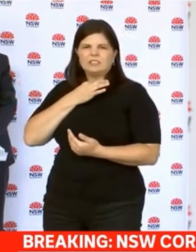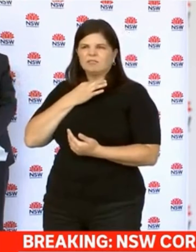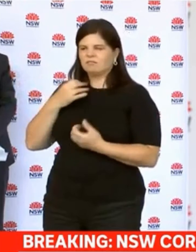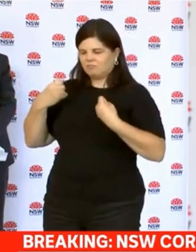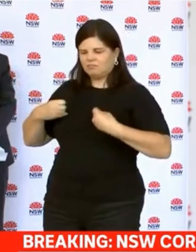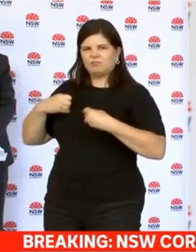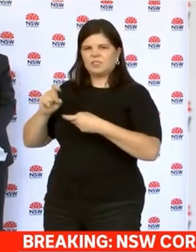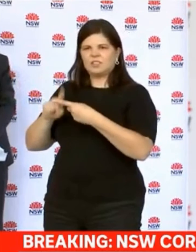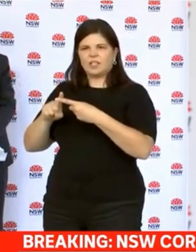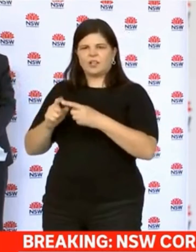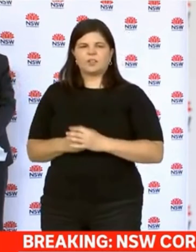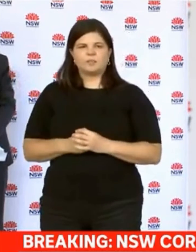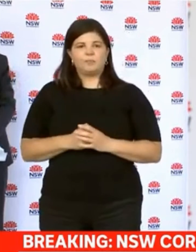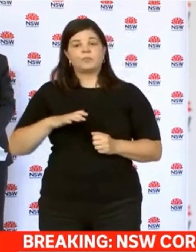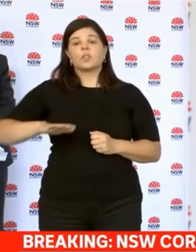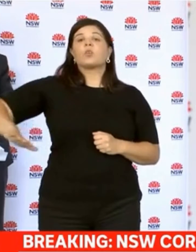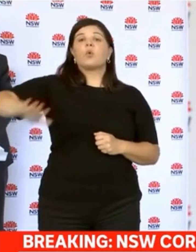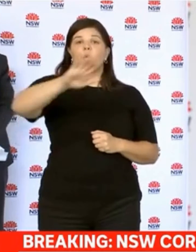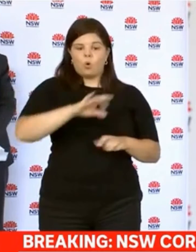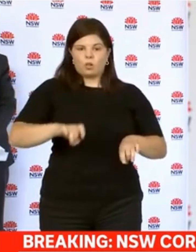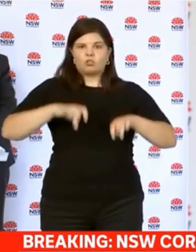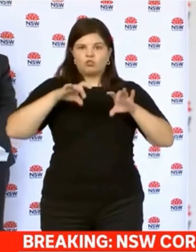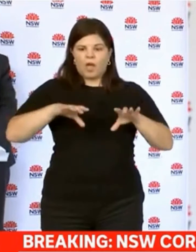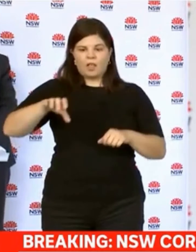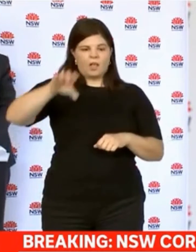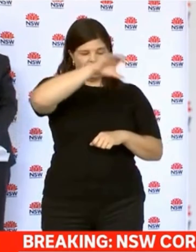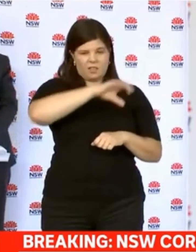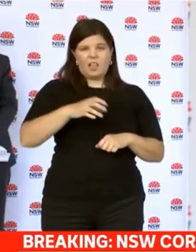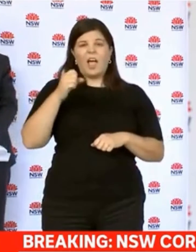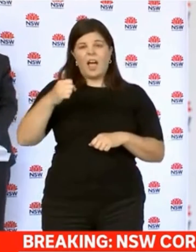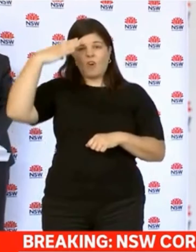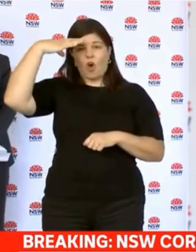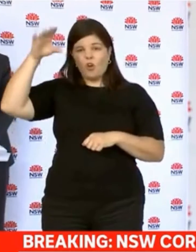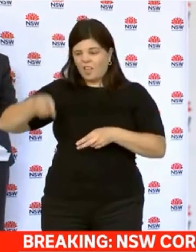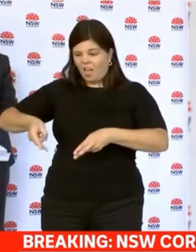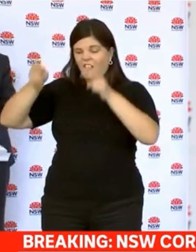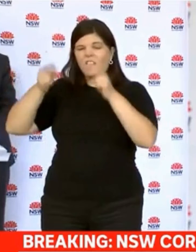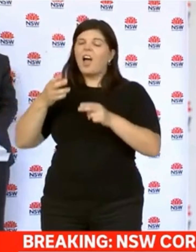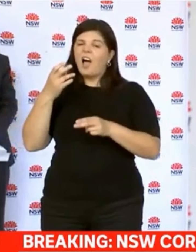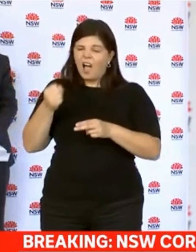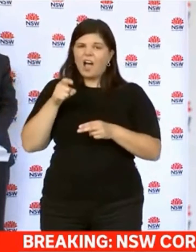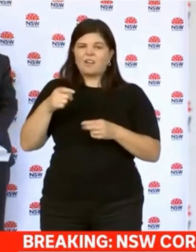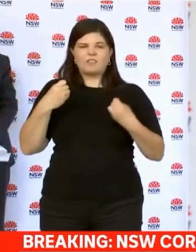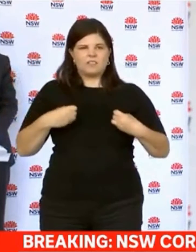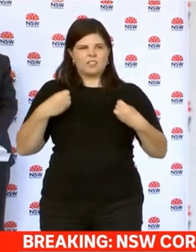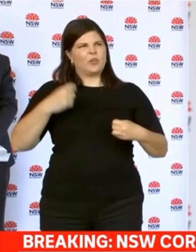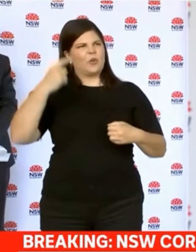in the nation that hasn't had cases come up in hotel quarantine. So to suggest that you can somehow eliminate the disease from Australia I don't think is